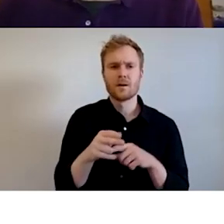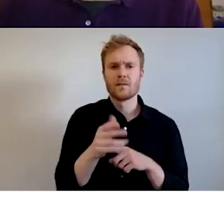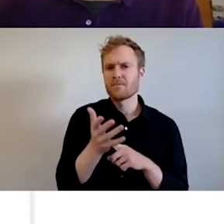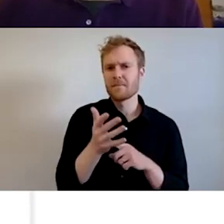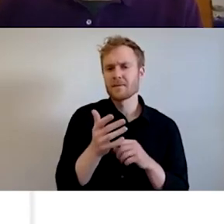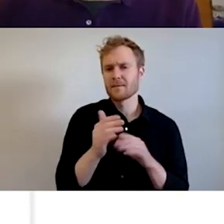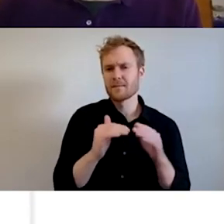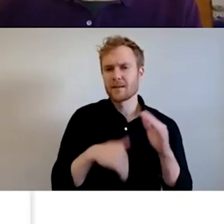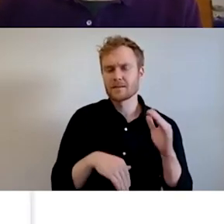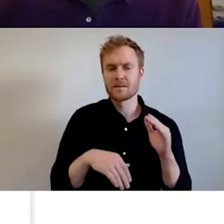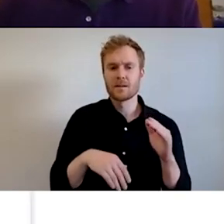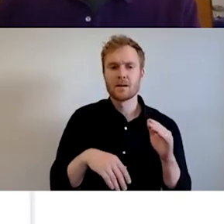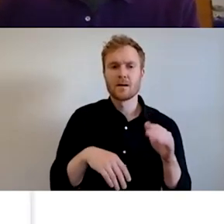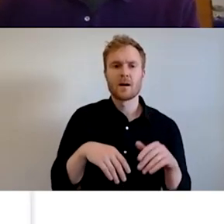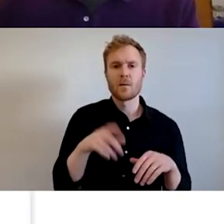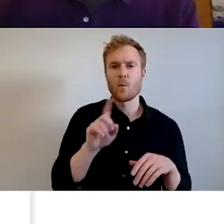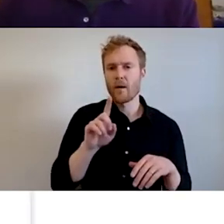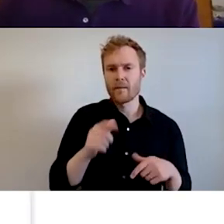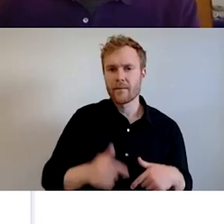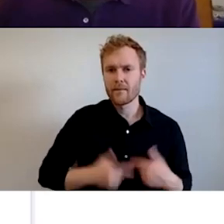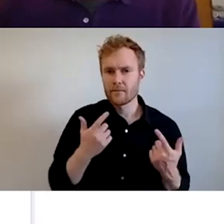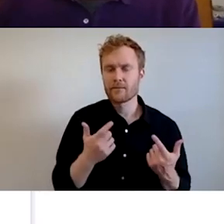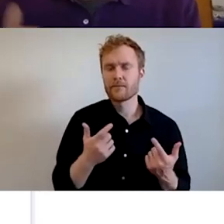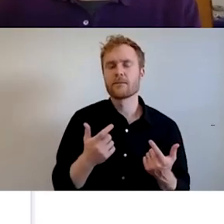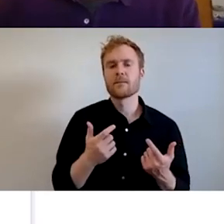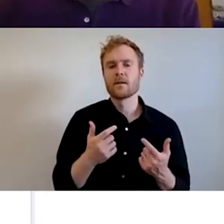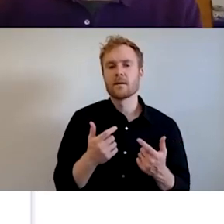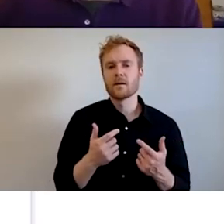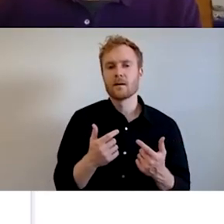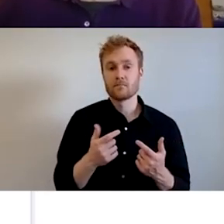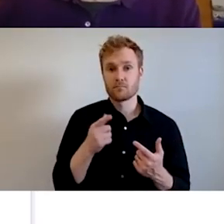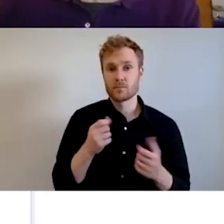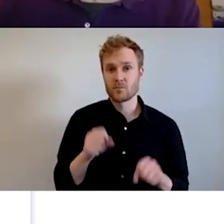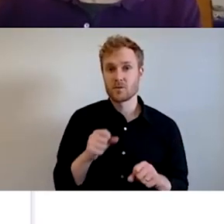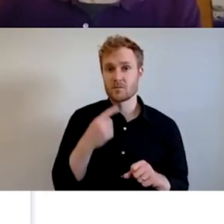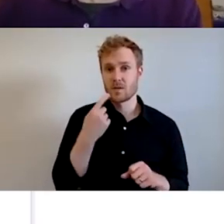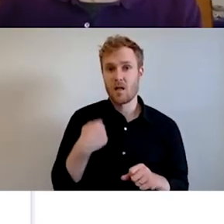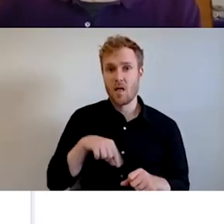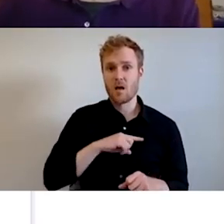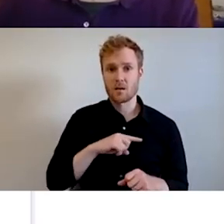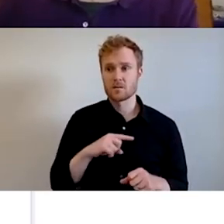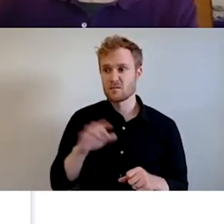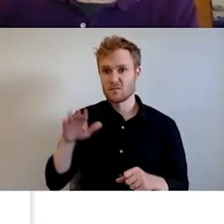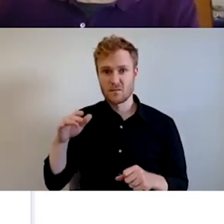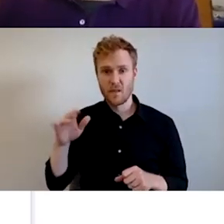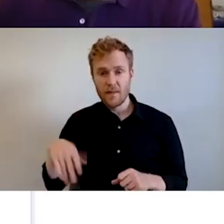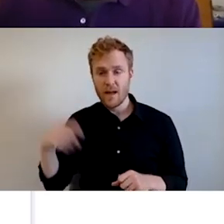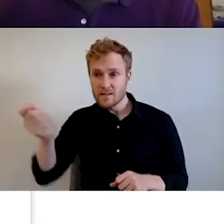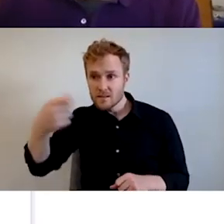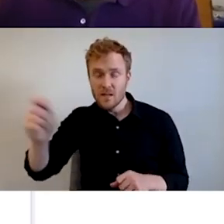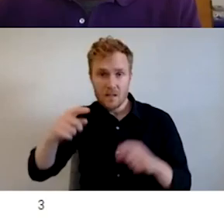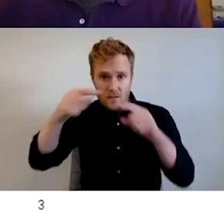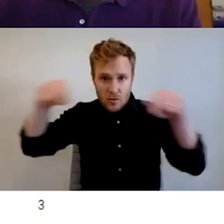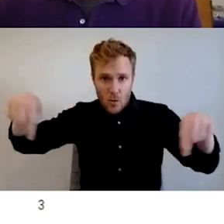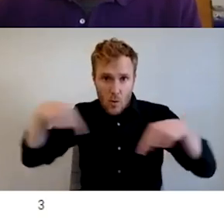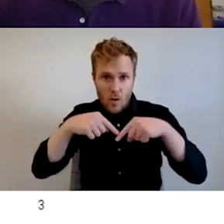information with your neighborhood. Um, you have the opportunity to tell us that, Hey, this tennis court needs to be addressed. got some cracks. Um,